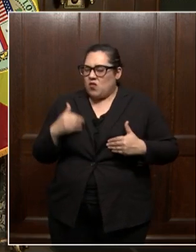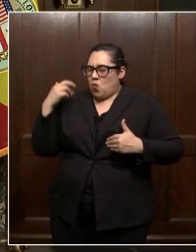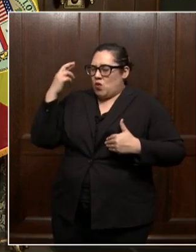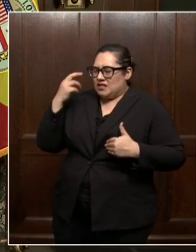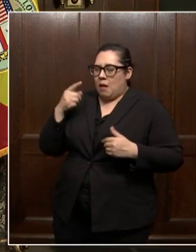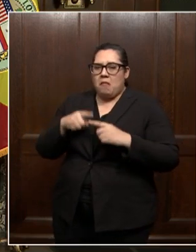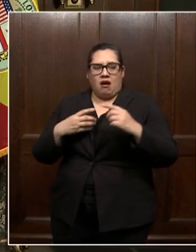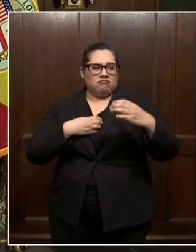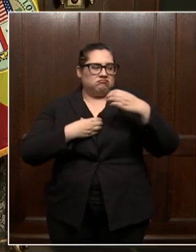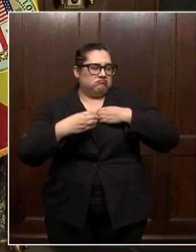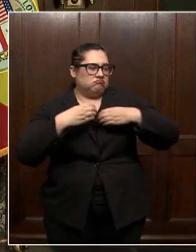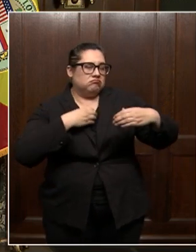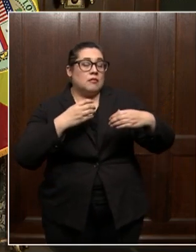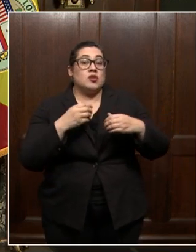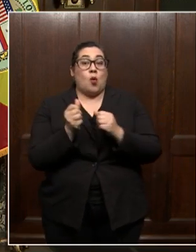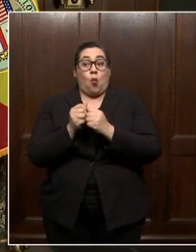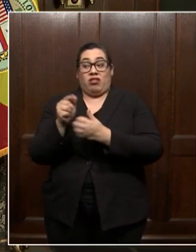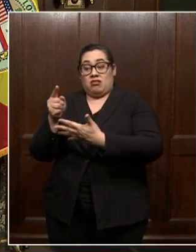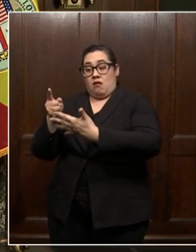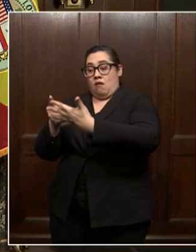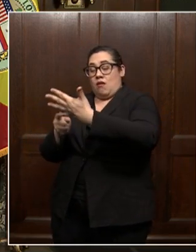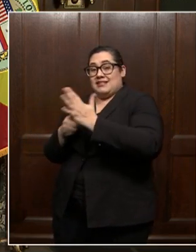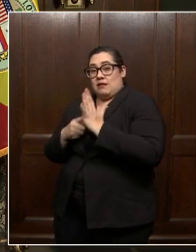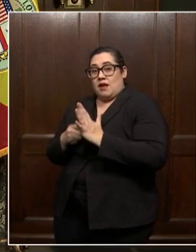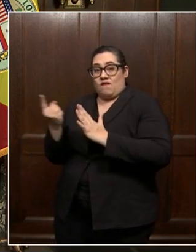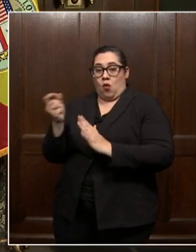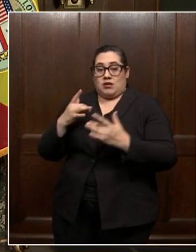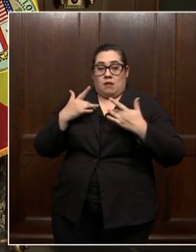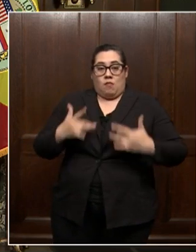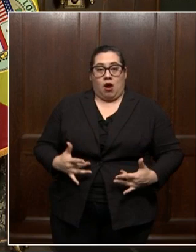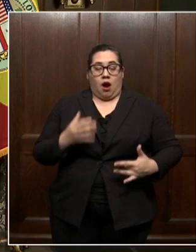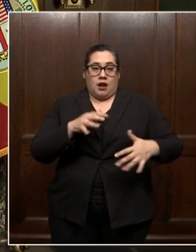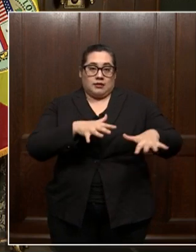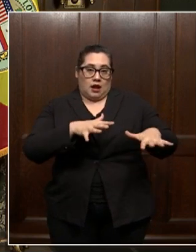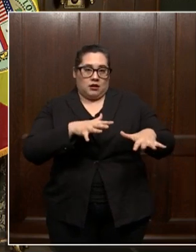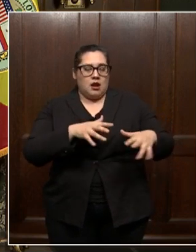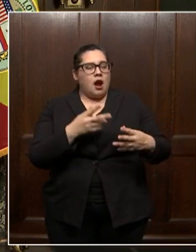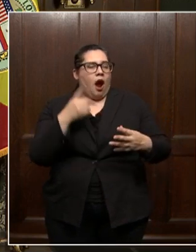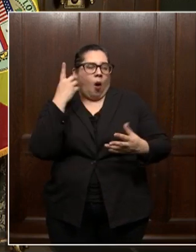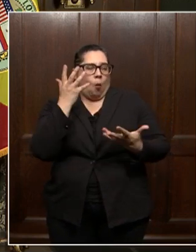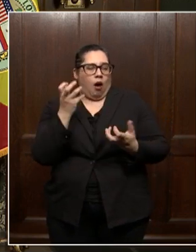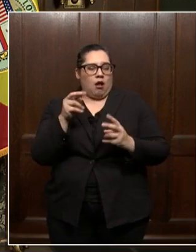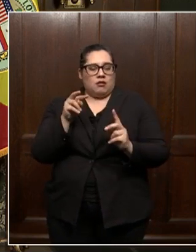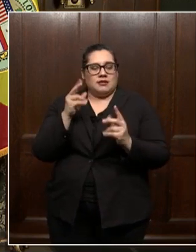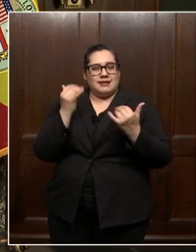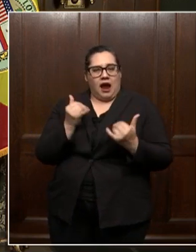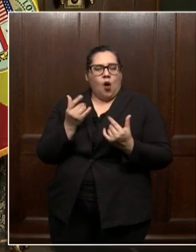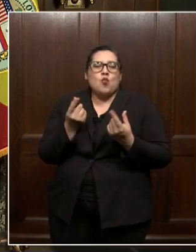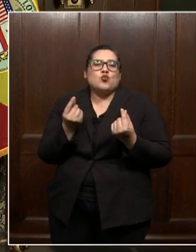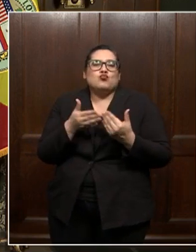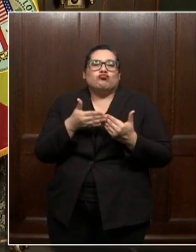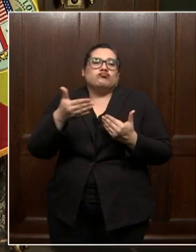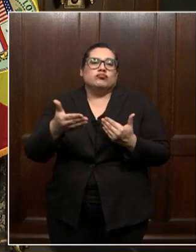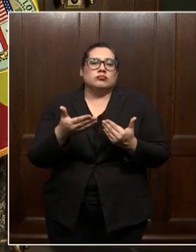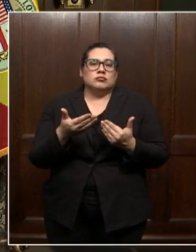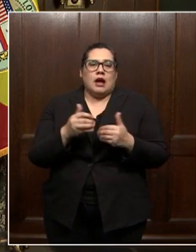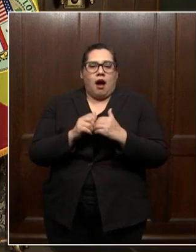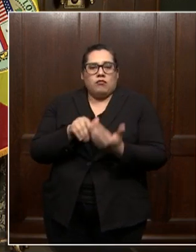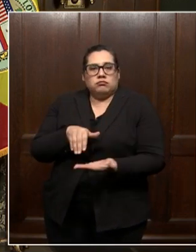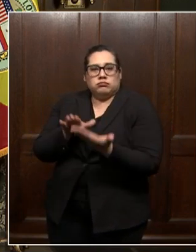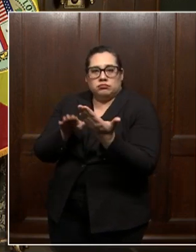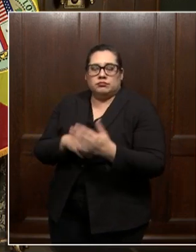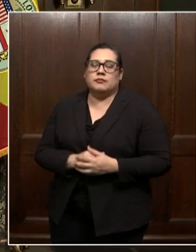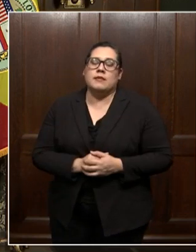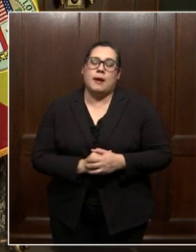for it. So with those symptoms of depression and anxiety, let's just look at some of the to-dos and what we can do about it.